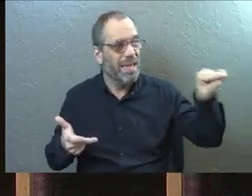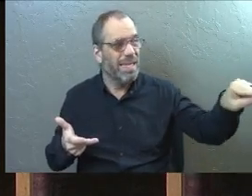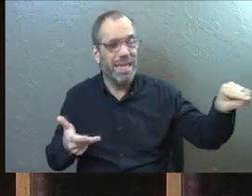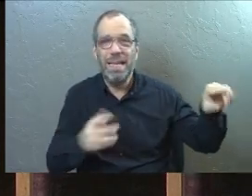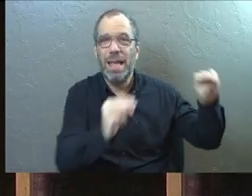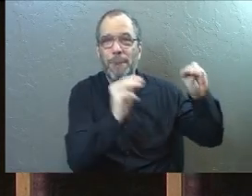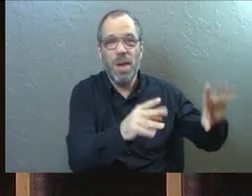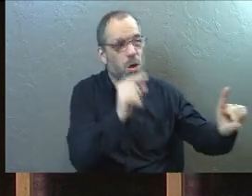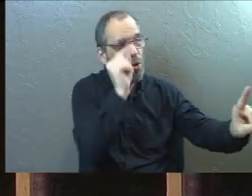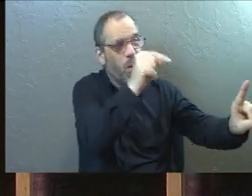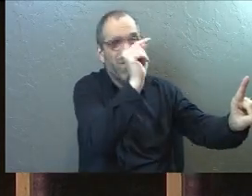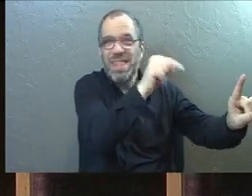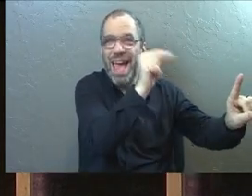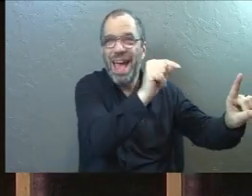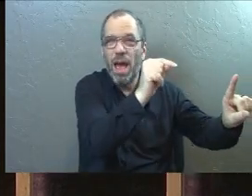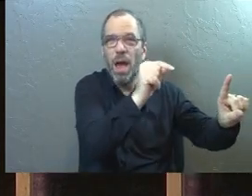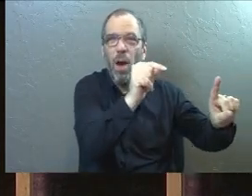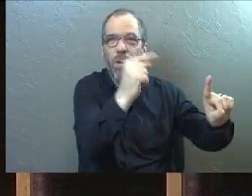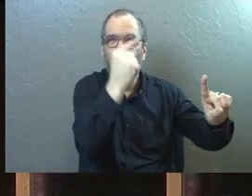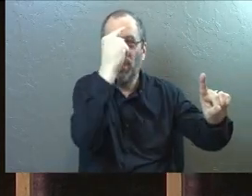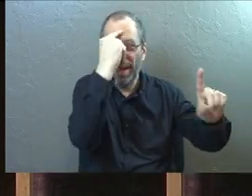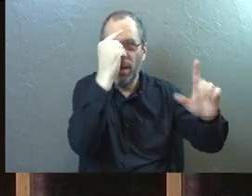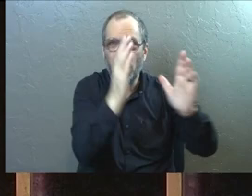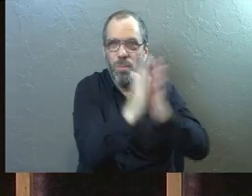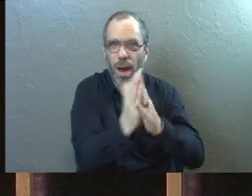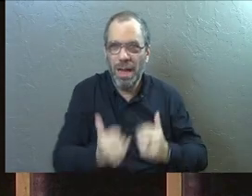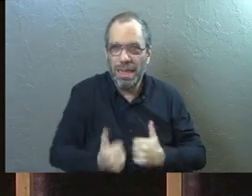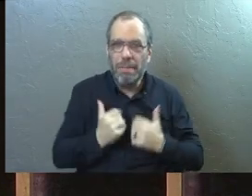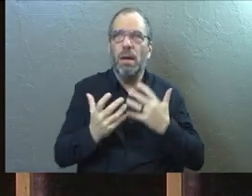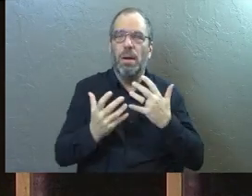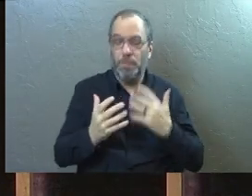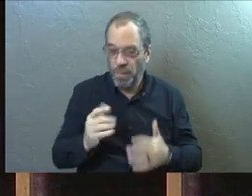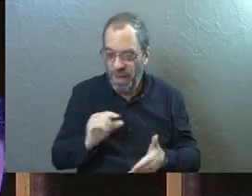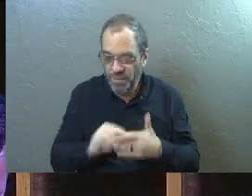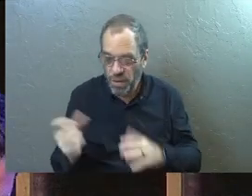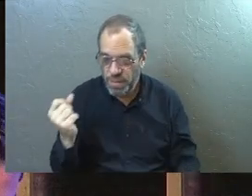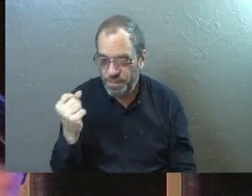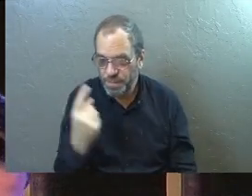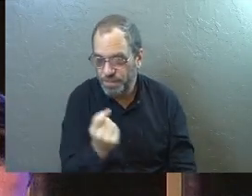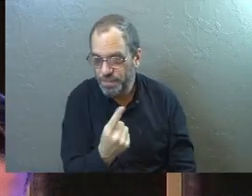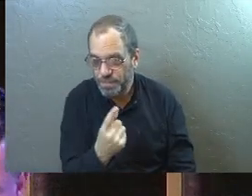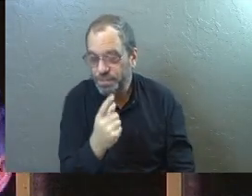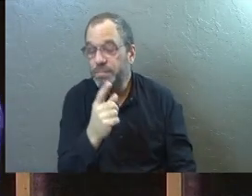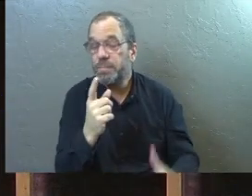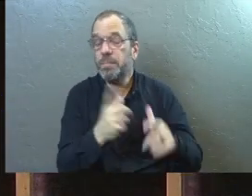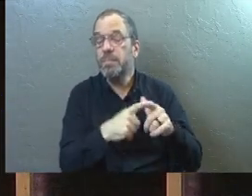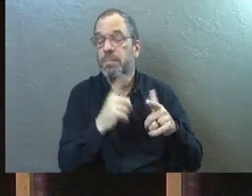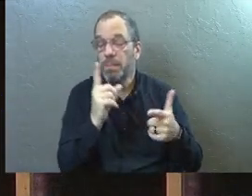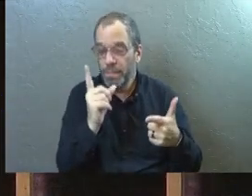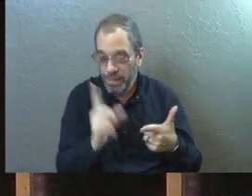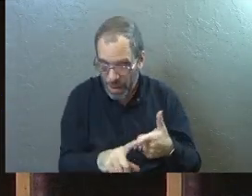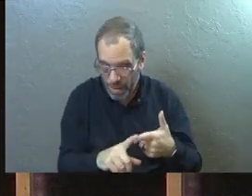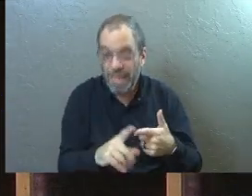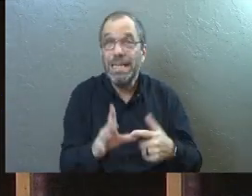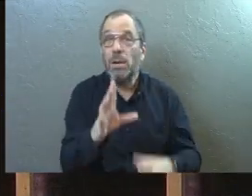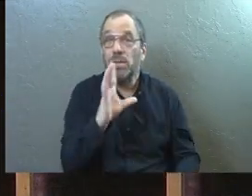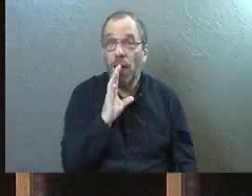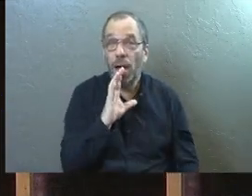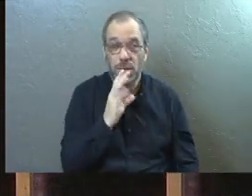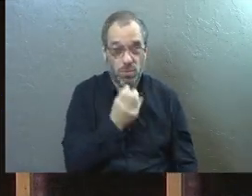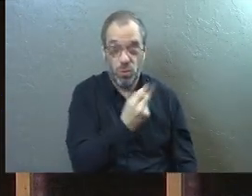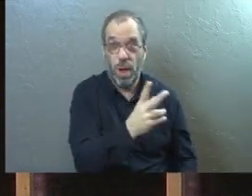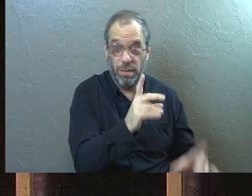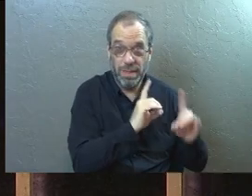he's got a miracle that he wants to do. Let that mess with your prayer life just a little bit. Verse 11. Then he said, and he's speaking to his